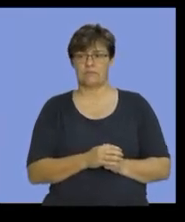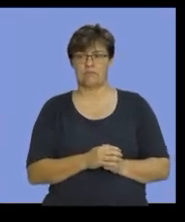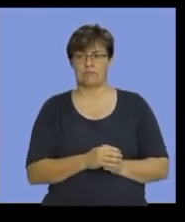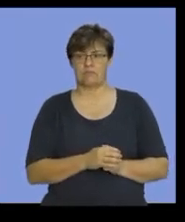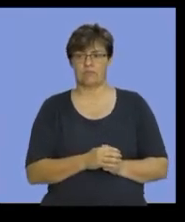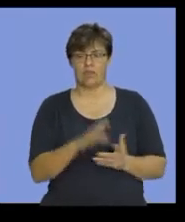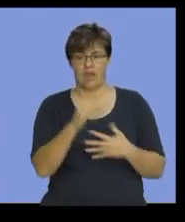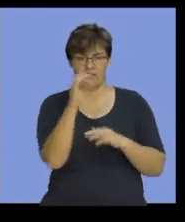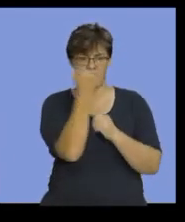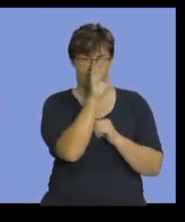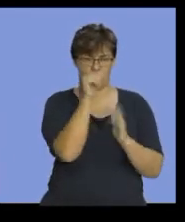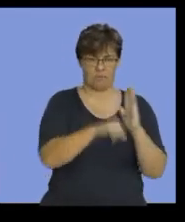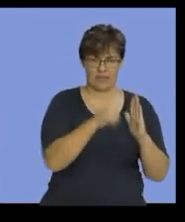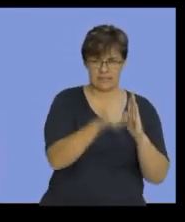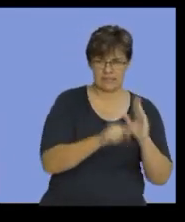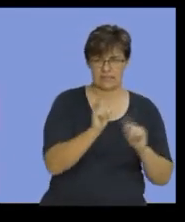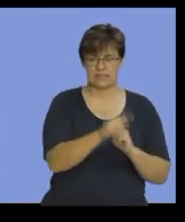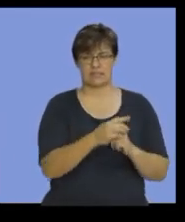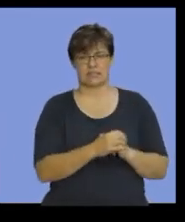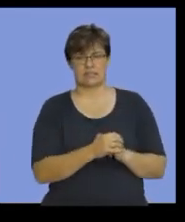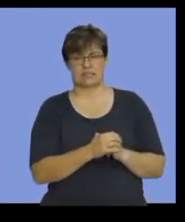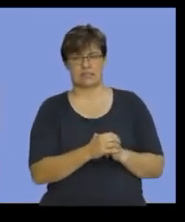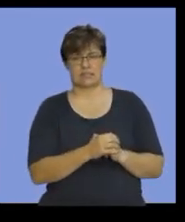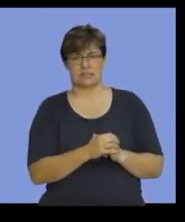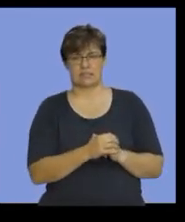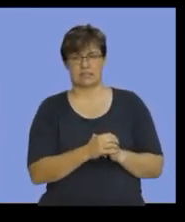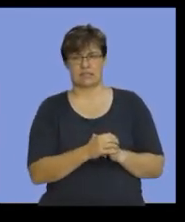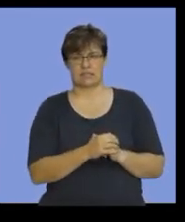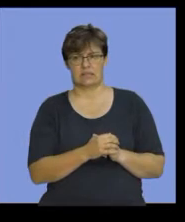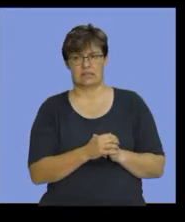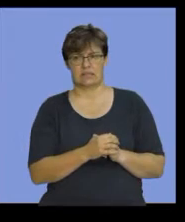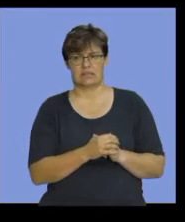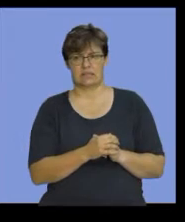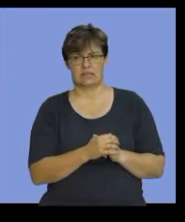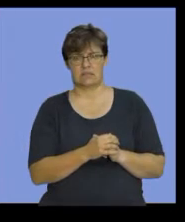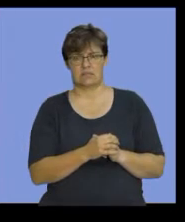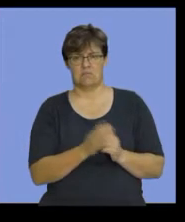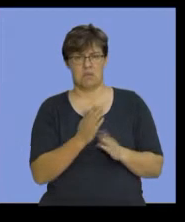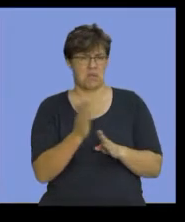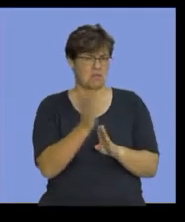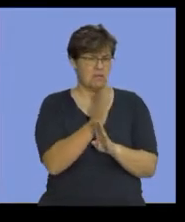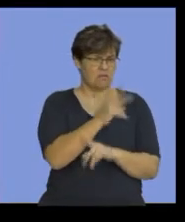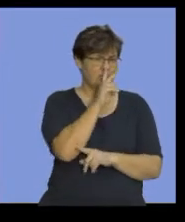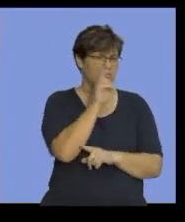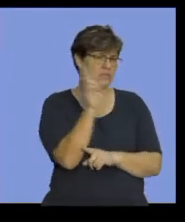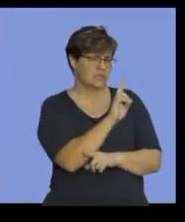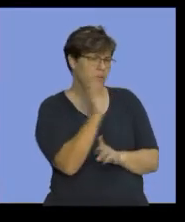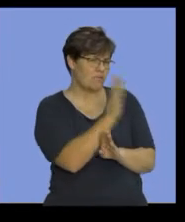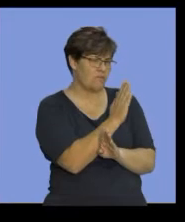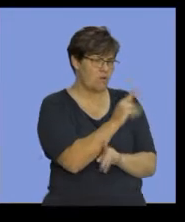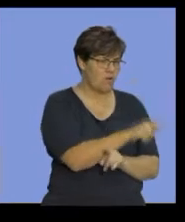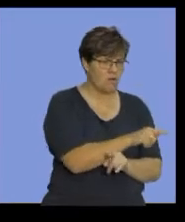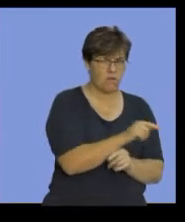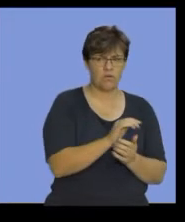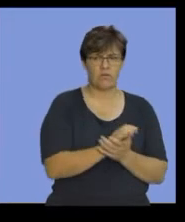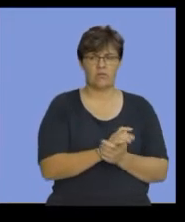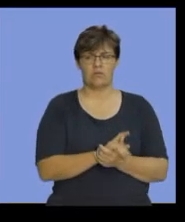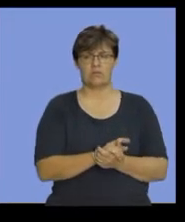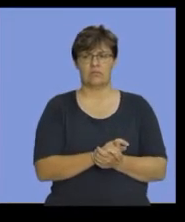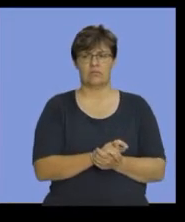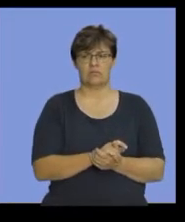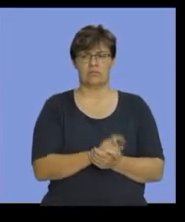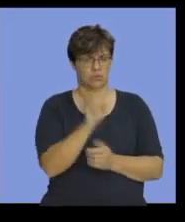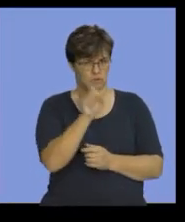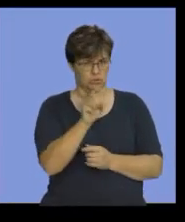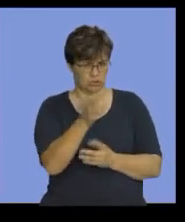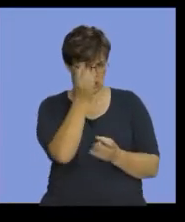We've got the factory maintenance, maybe earlier on. Let's check the earlier slide. There